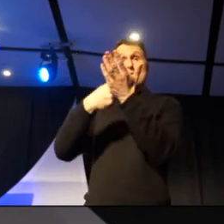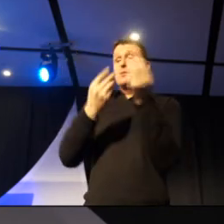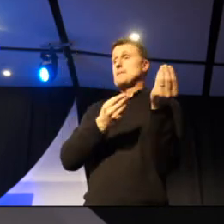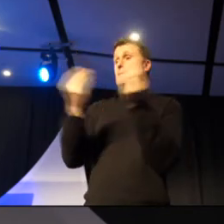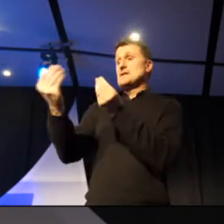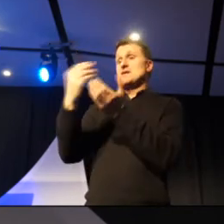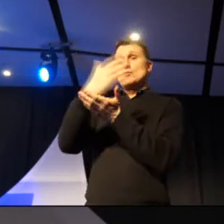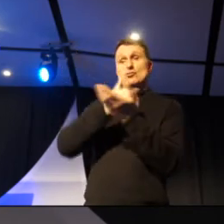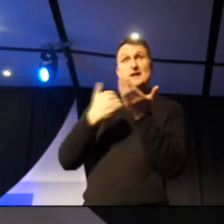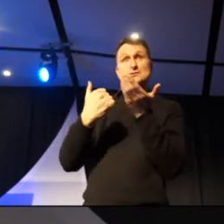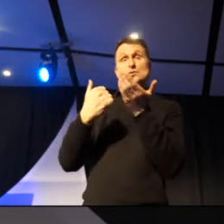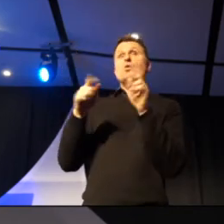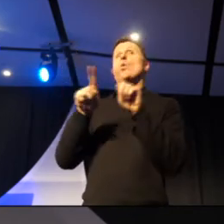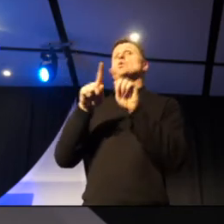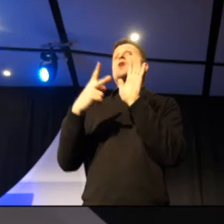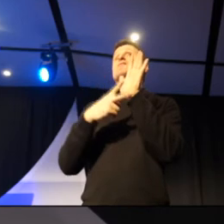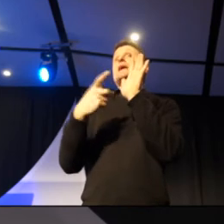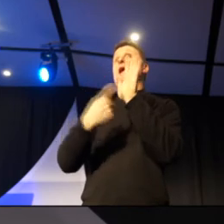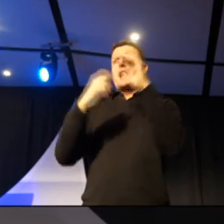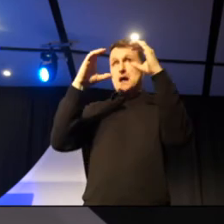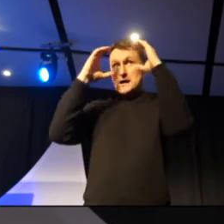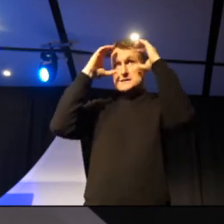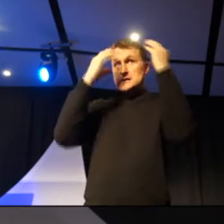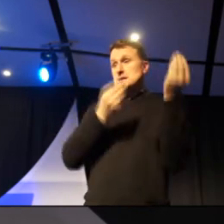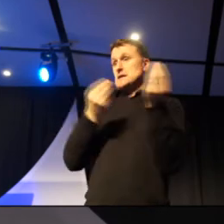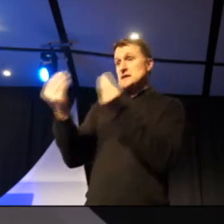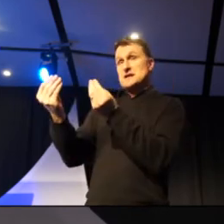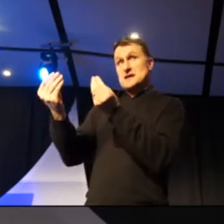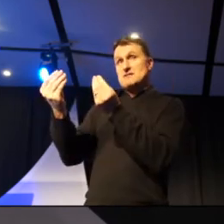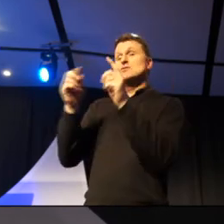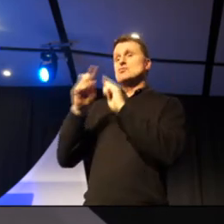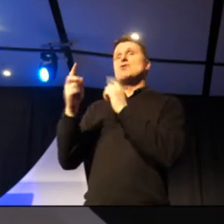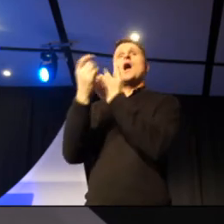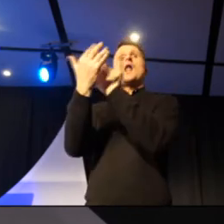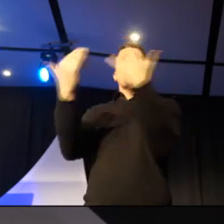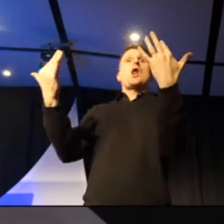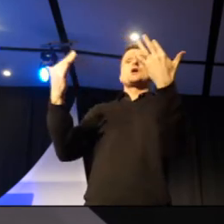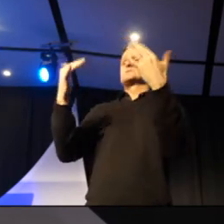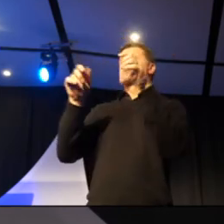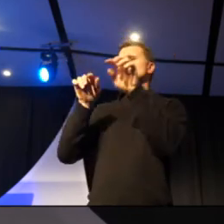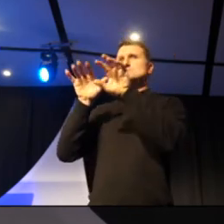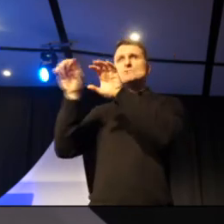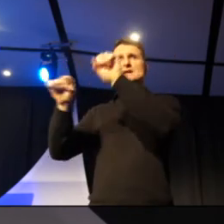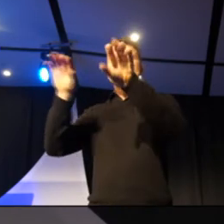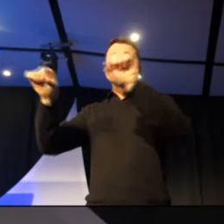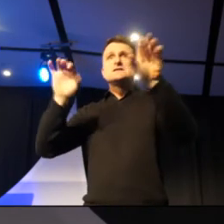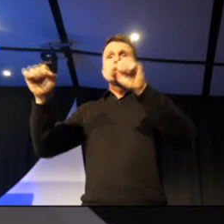have, as well as the VR headsets, to get through New Zealand and try to reach as many people as possible through this programme.